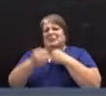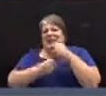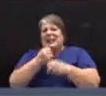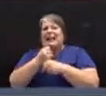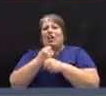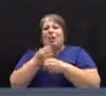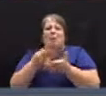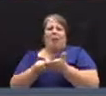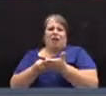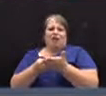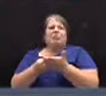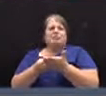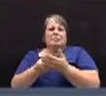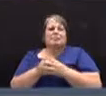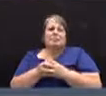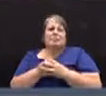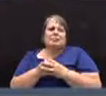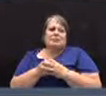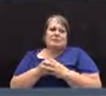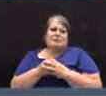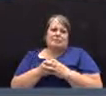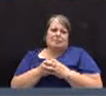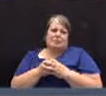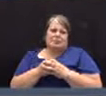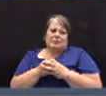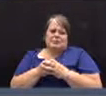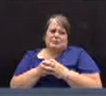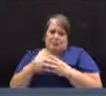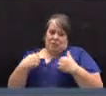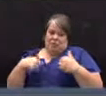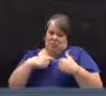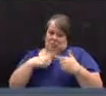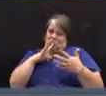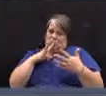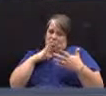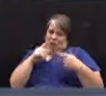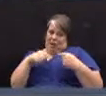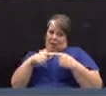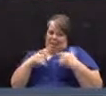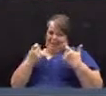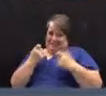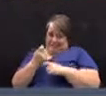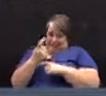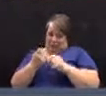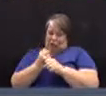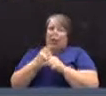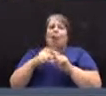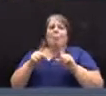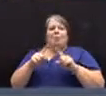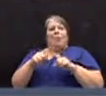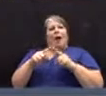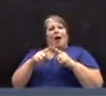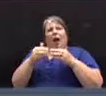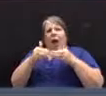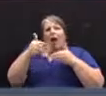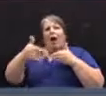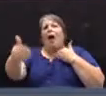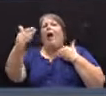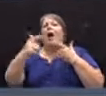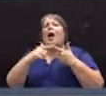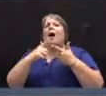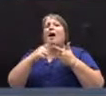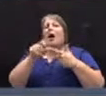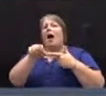A comprehensive one, course, for the year that we're discussing, but out-year budgets, too, so that this body and others can